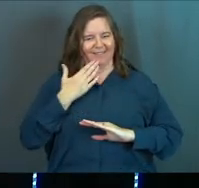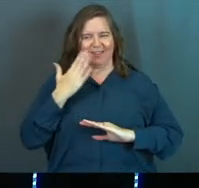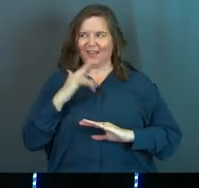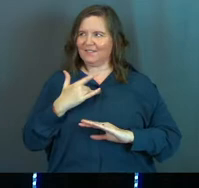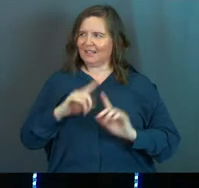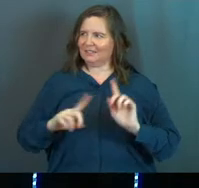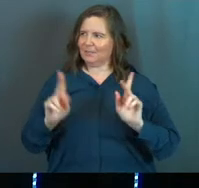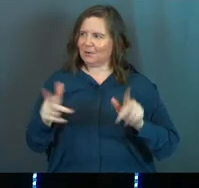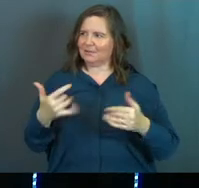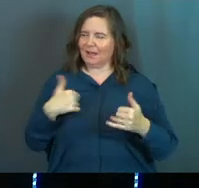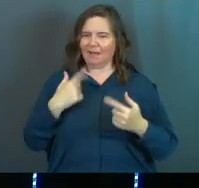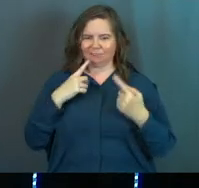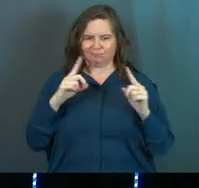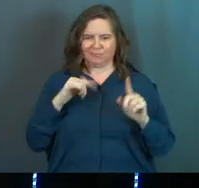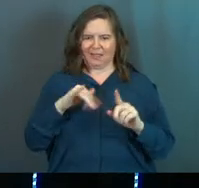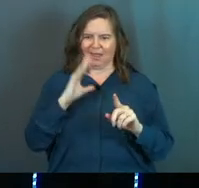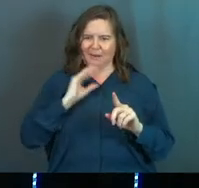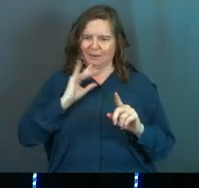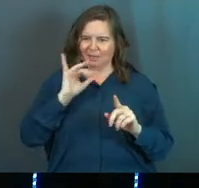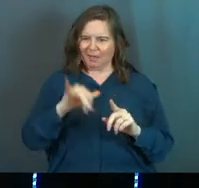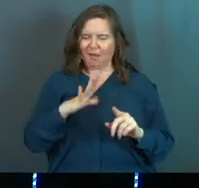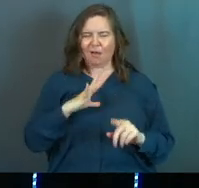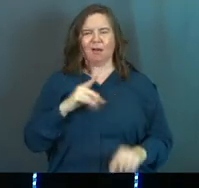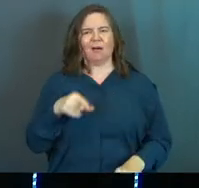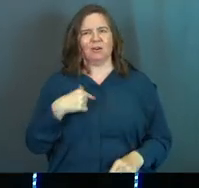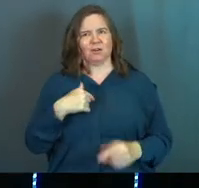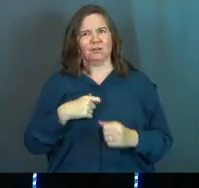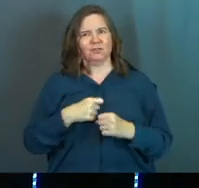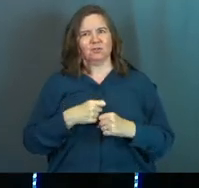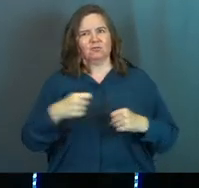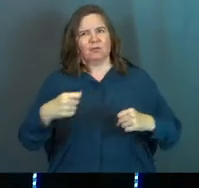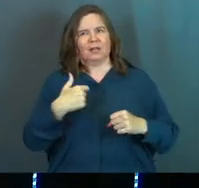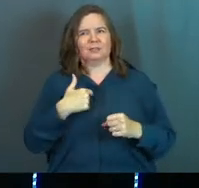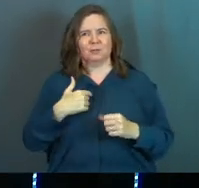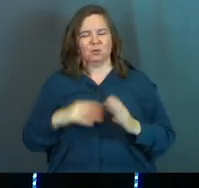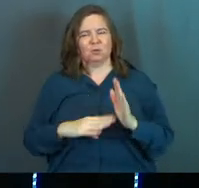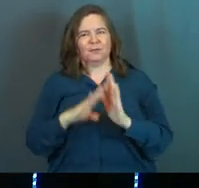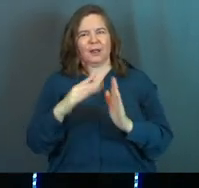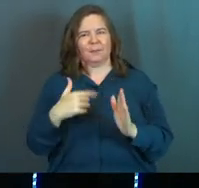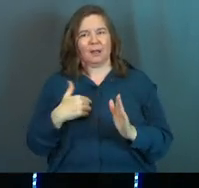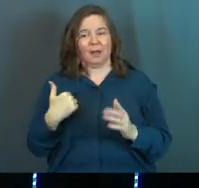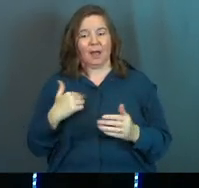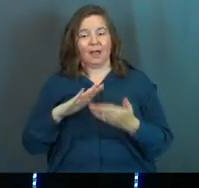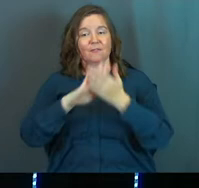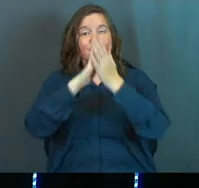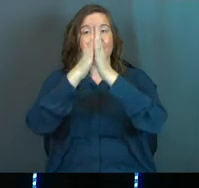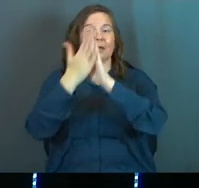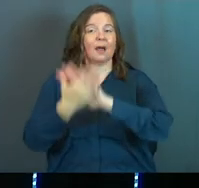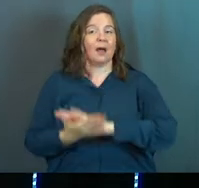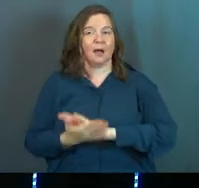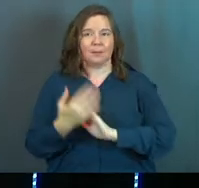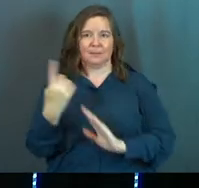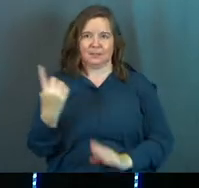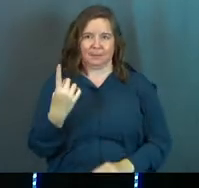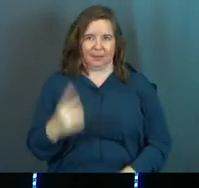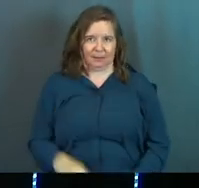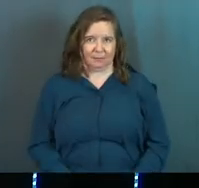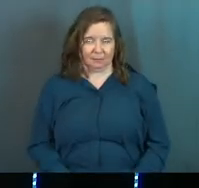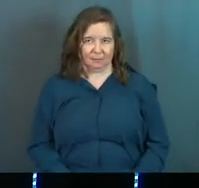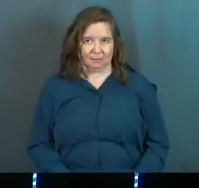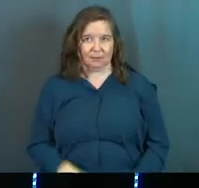God. I feel like I'm a different person than what I used to be because you have stretched me. You have developed me. I have become something